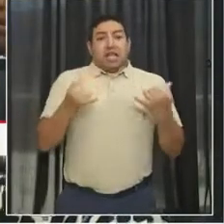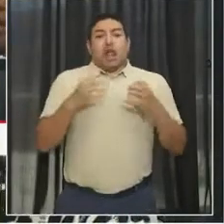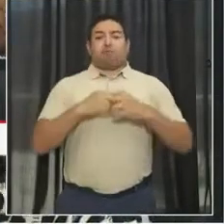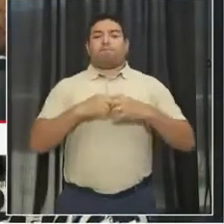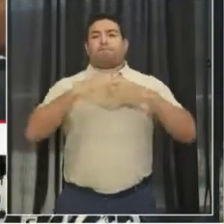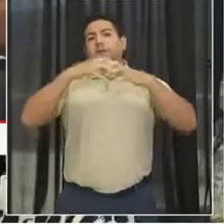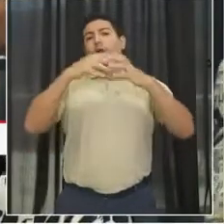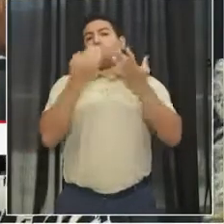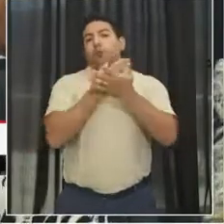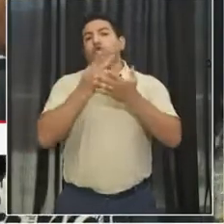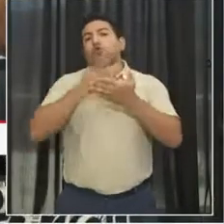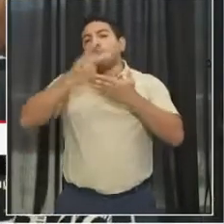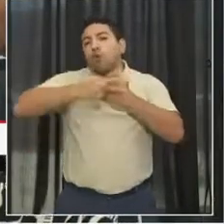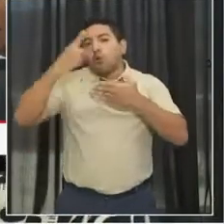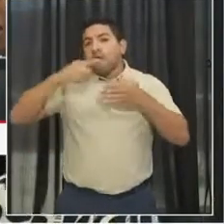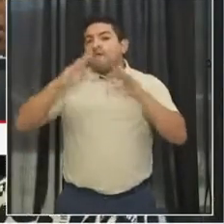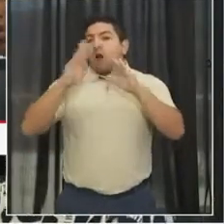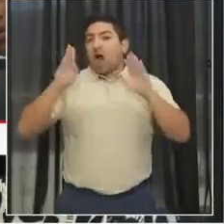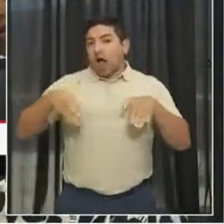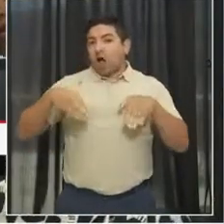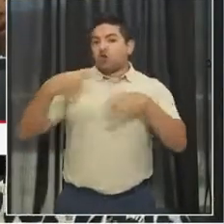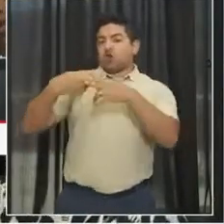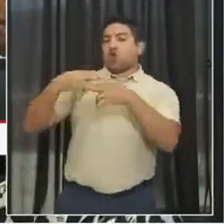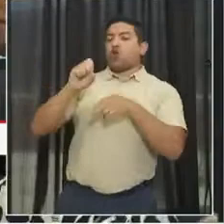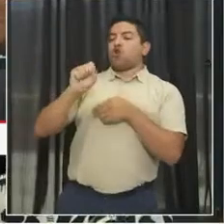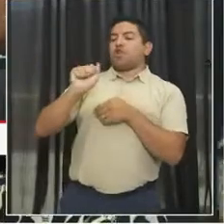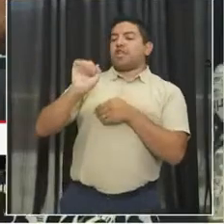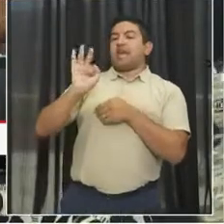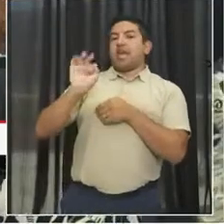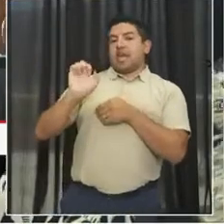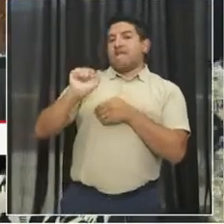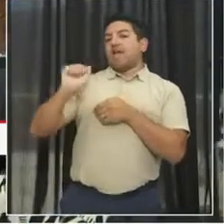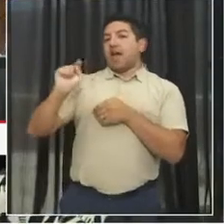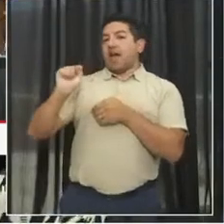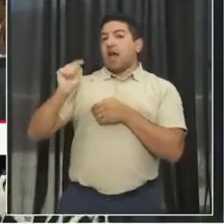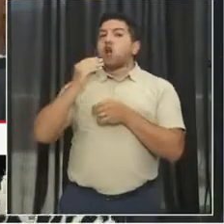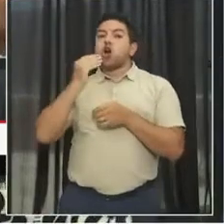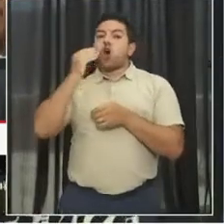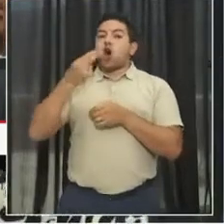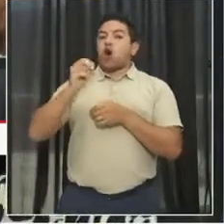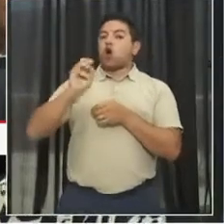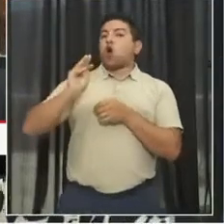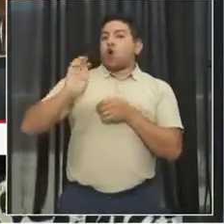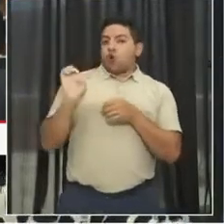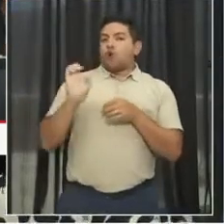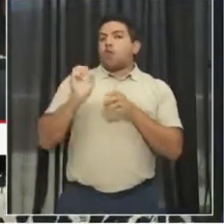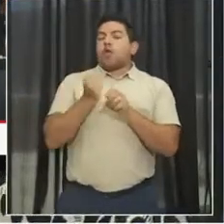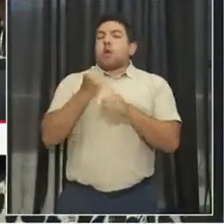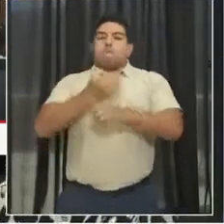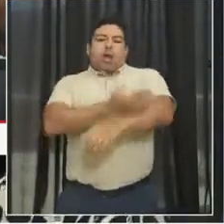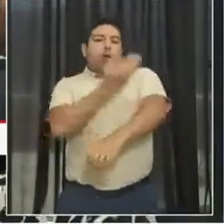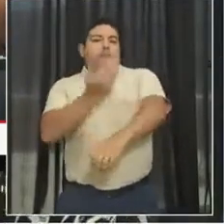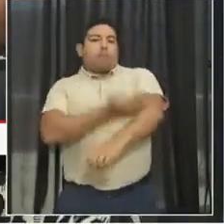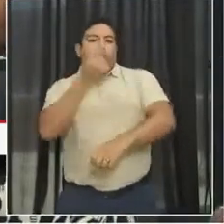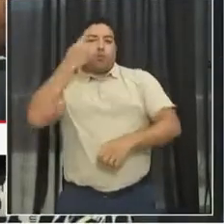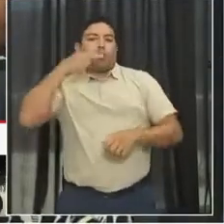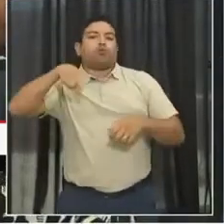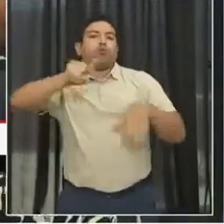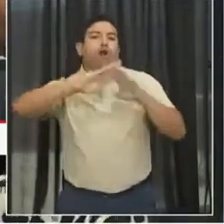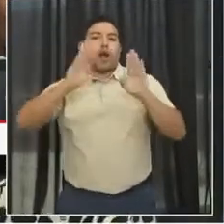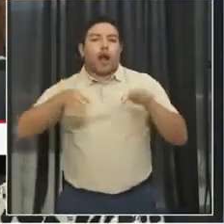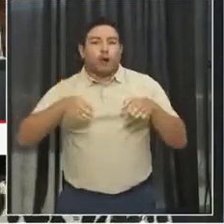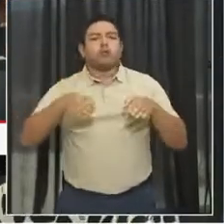related to housing called Safe at Home that allows you to make some improvements to your home. I am